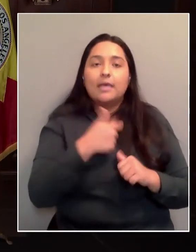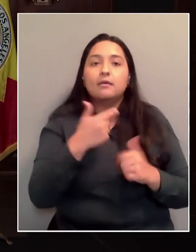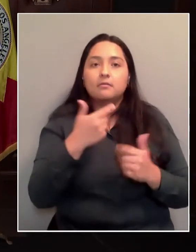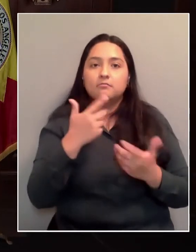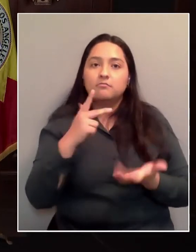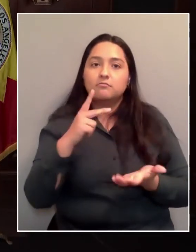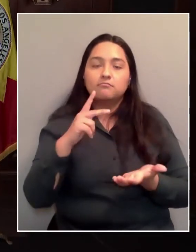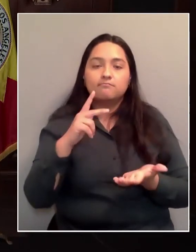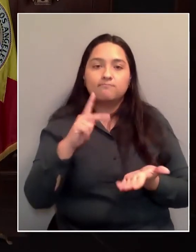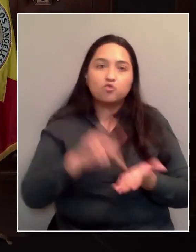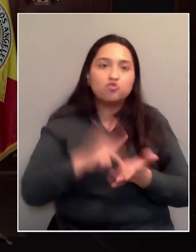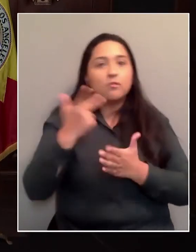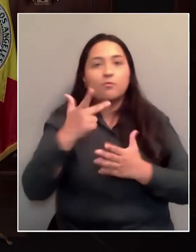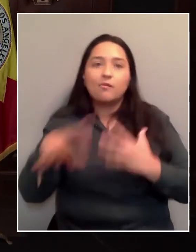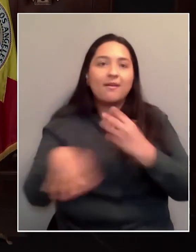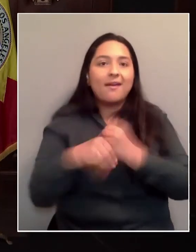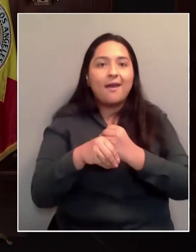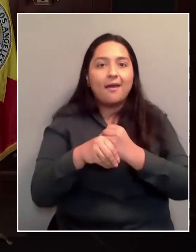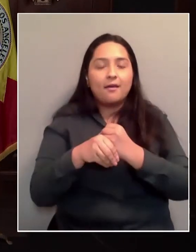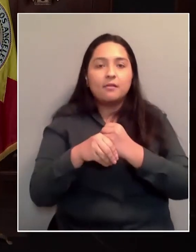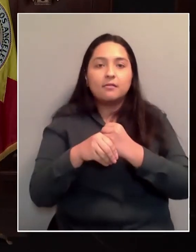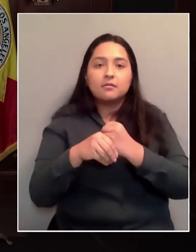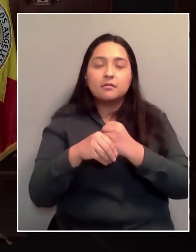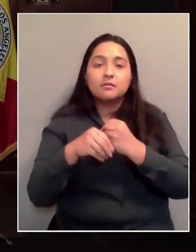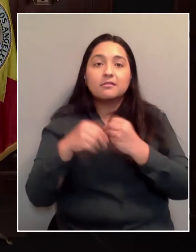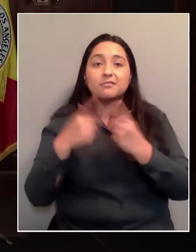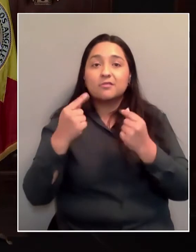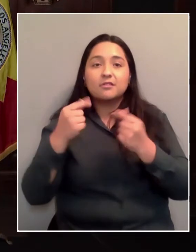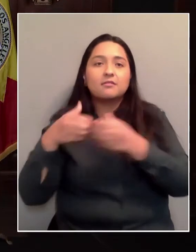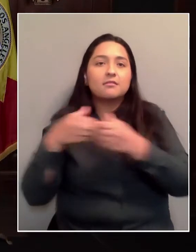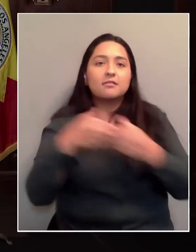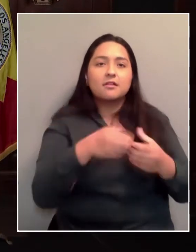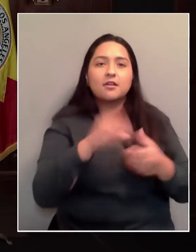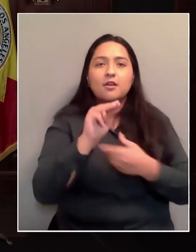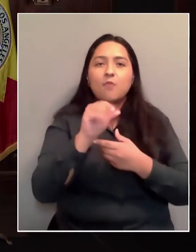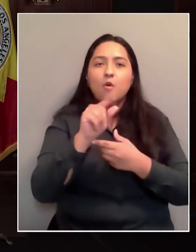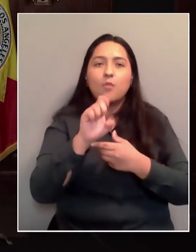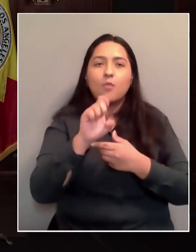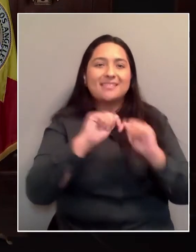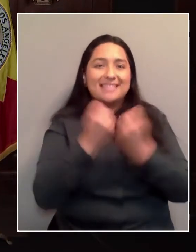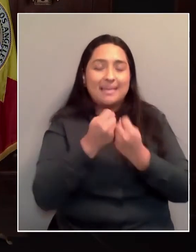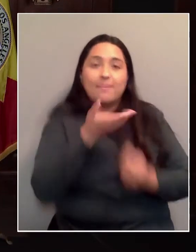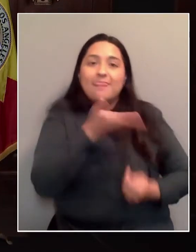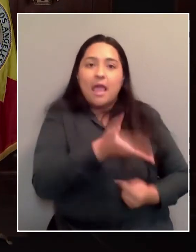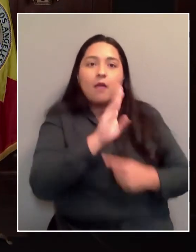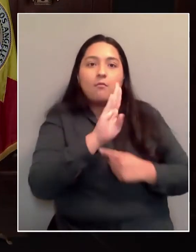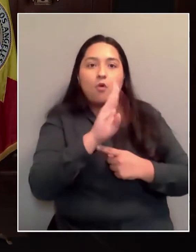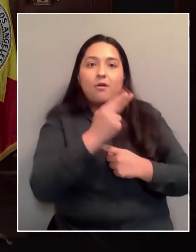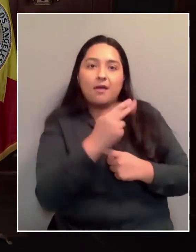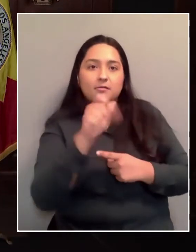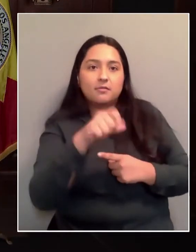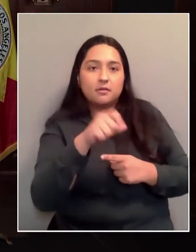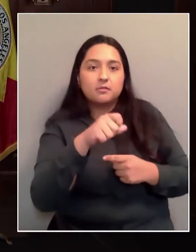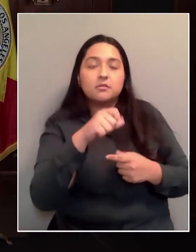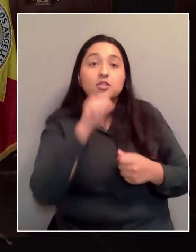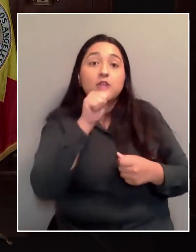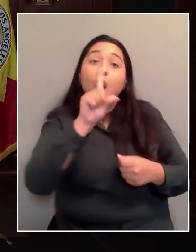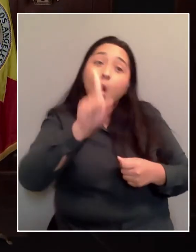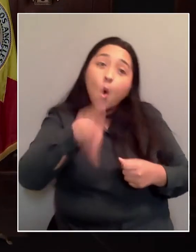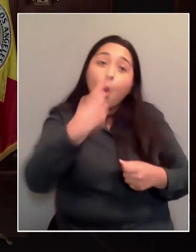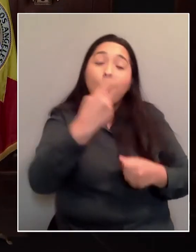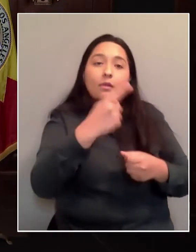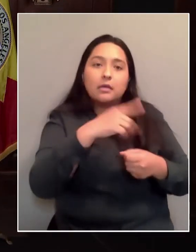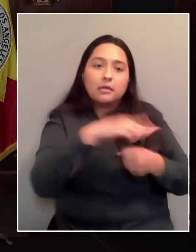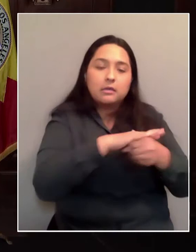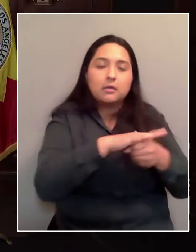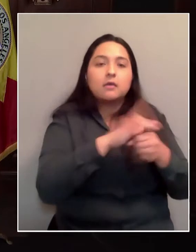team that is going to be in Council District 14, which includes Boyle Heights. So yes, the short answer is it won't be exclusively for Boyle Heights, but it will include Boyle Heights. So